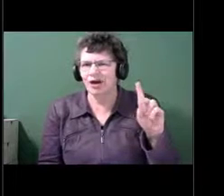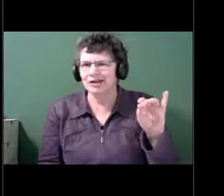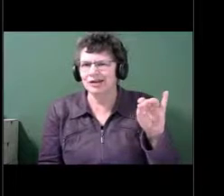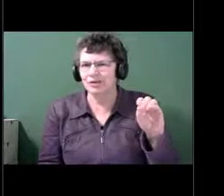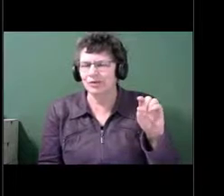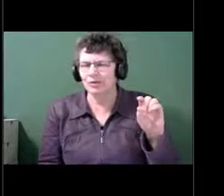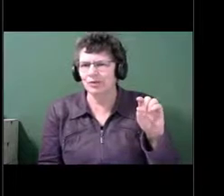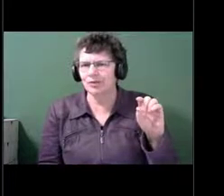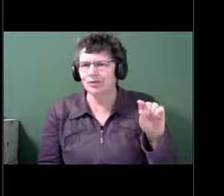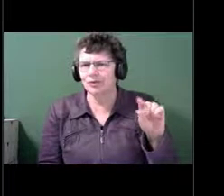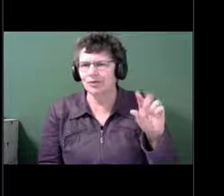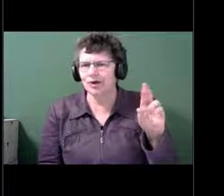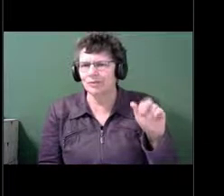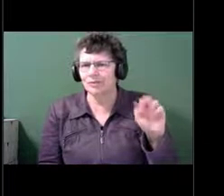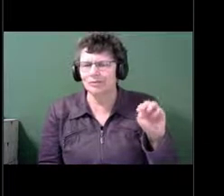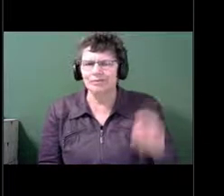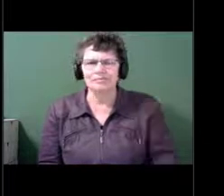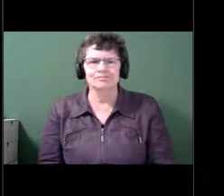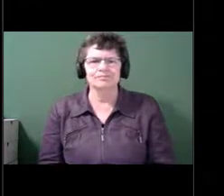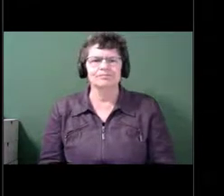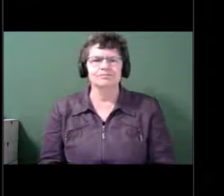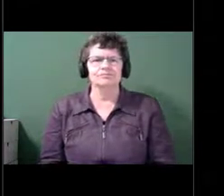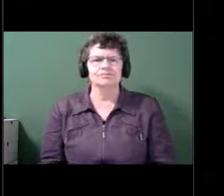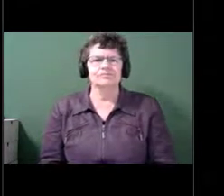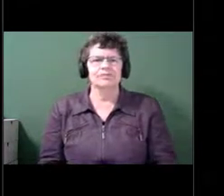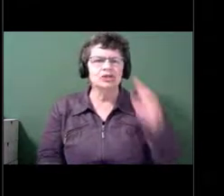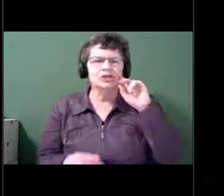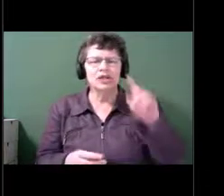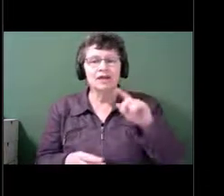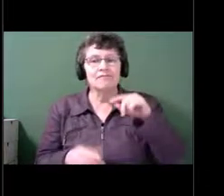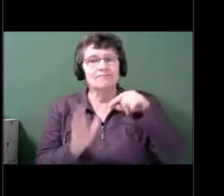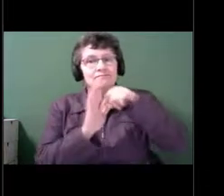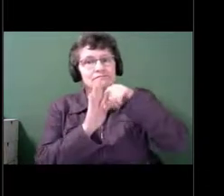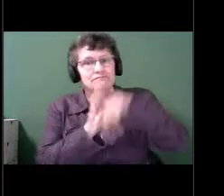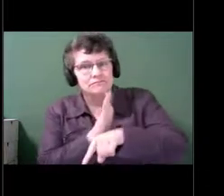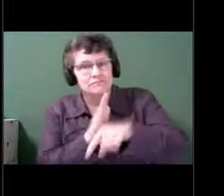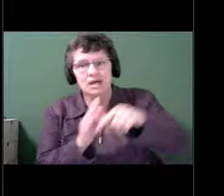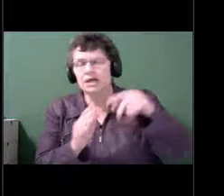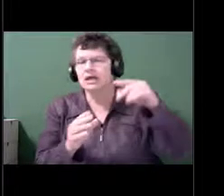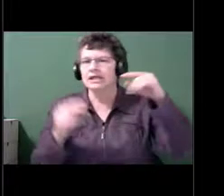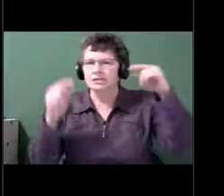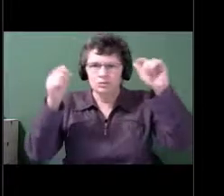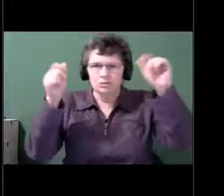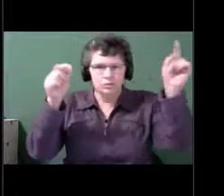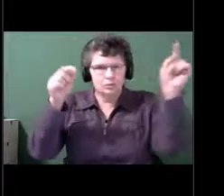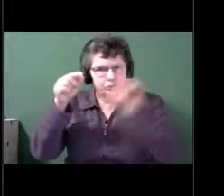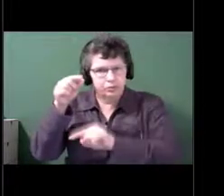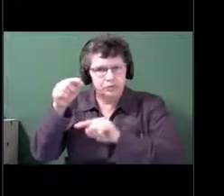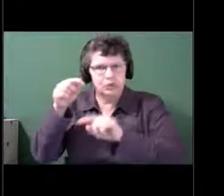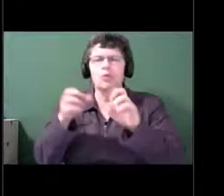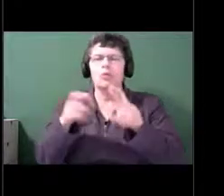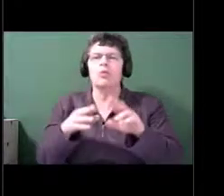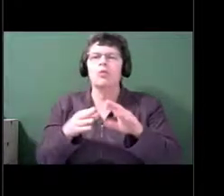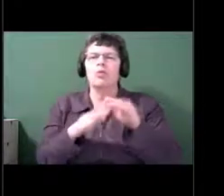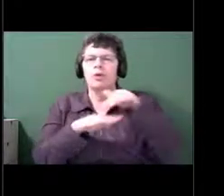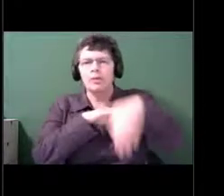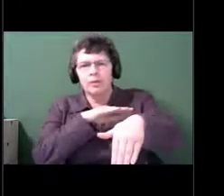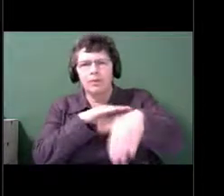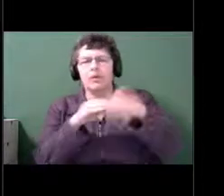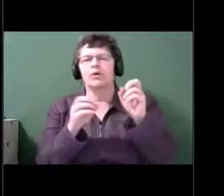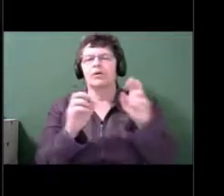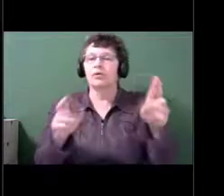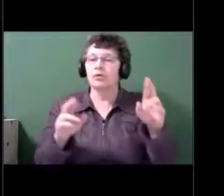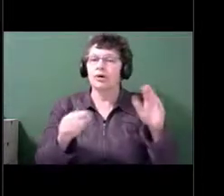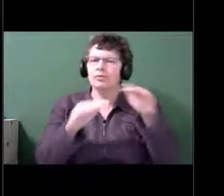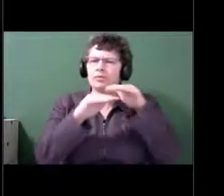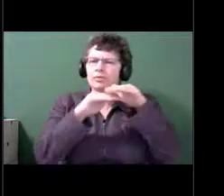just like you might have if you went to an optometrist. So where you look at letters and we find out how small the letters can be for you to